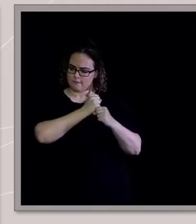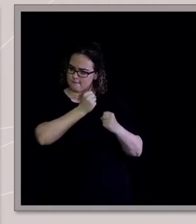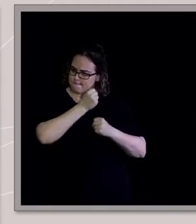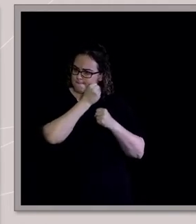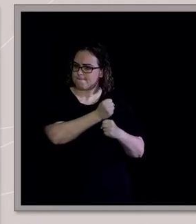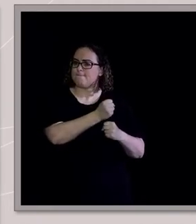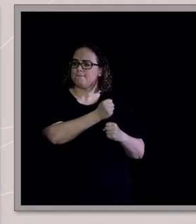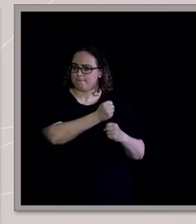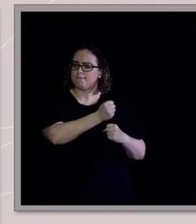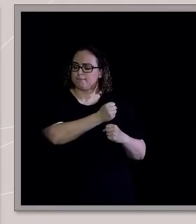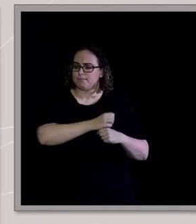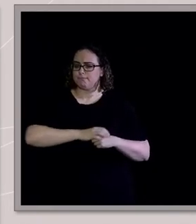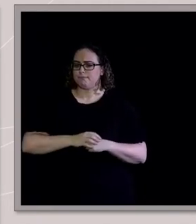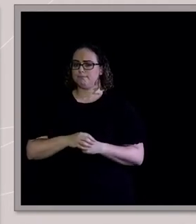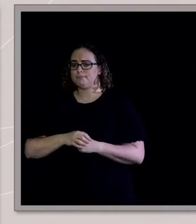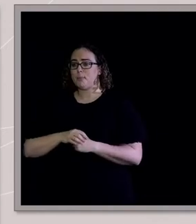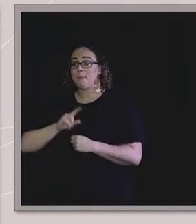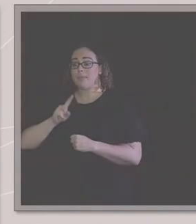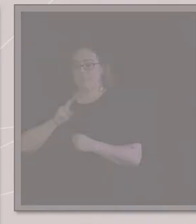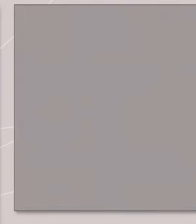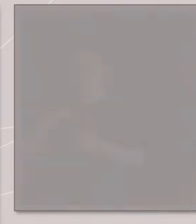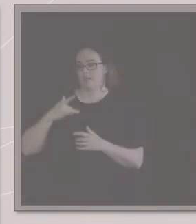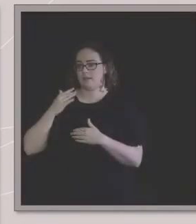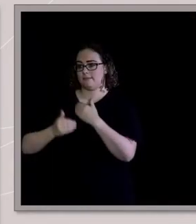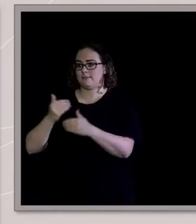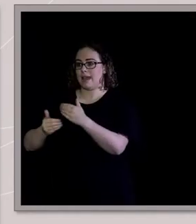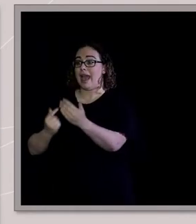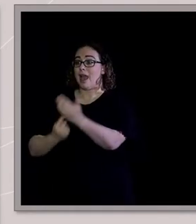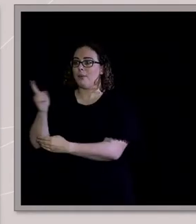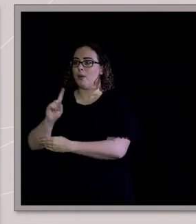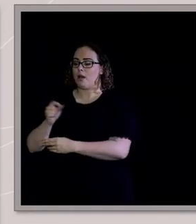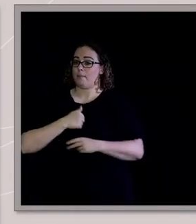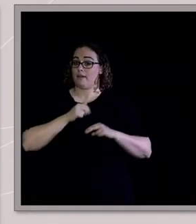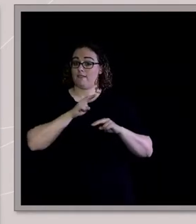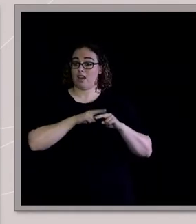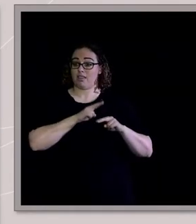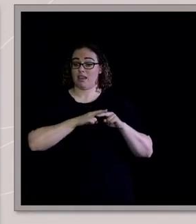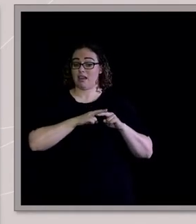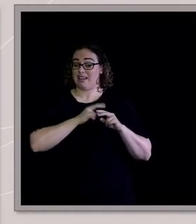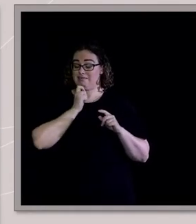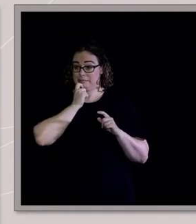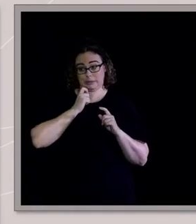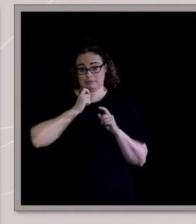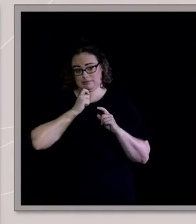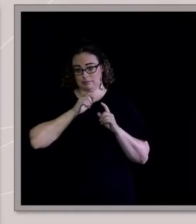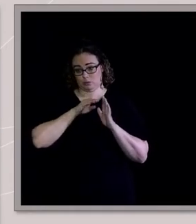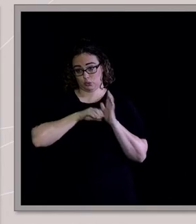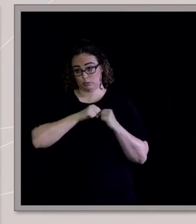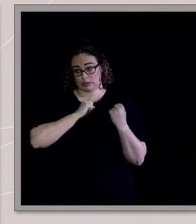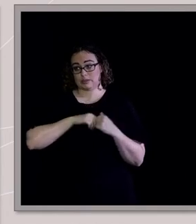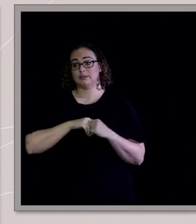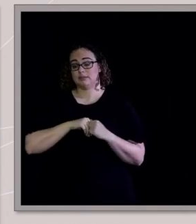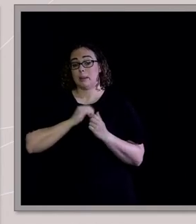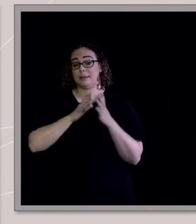But a surprising twist came and he ran afoul of the leadership as well and had his